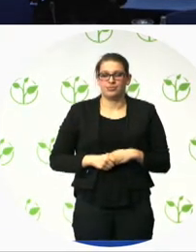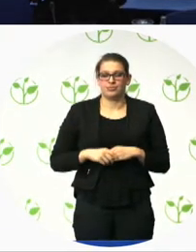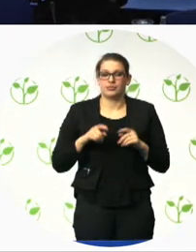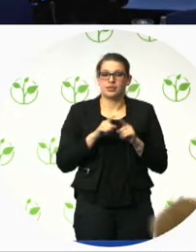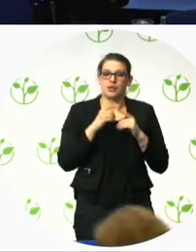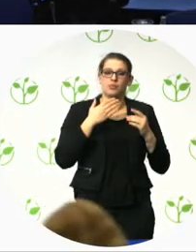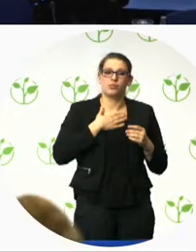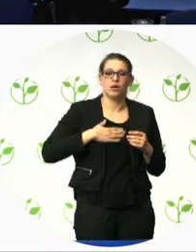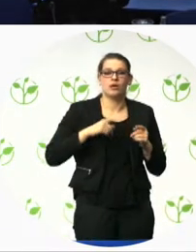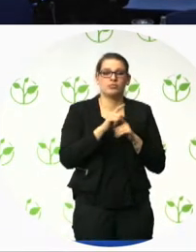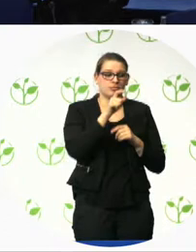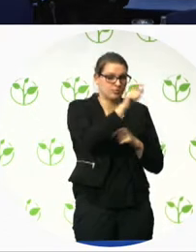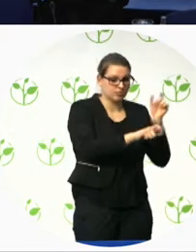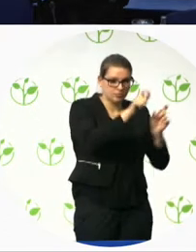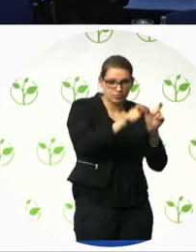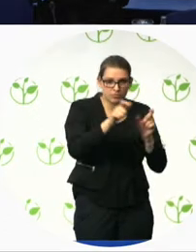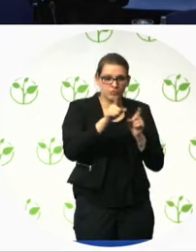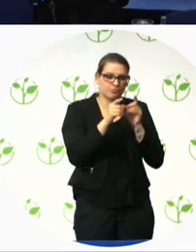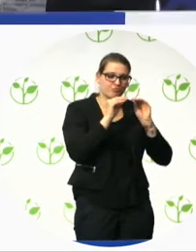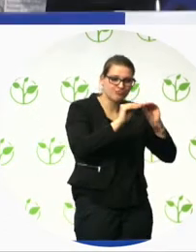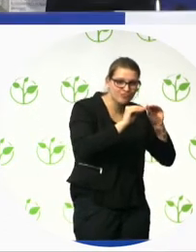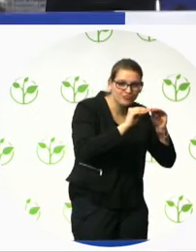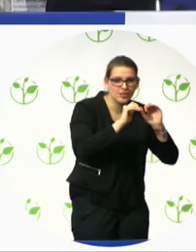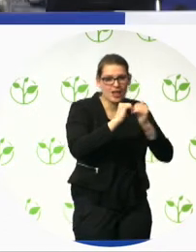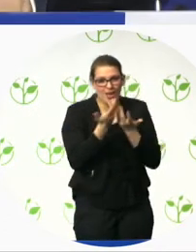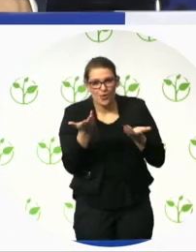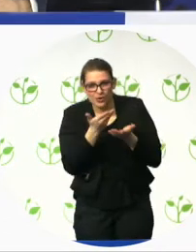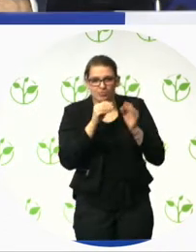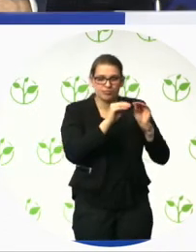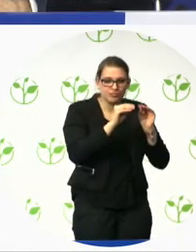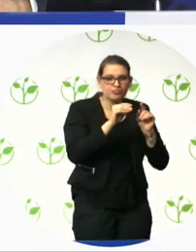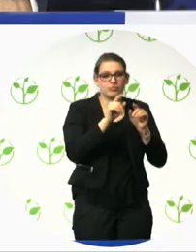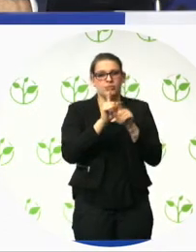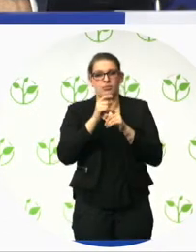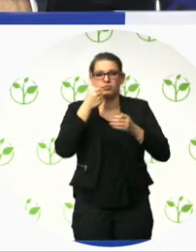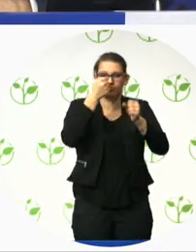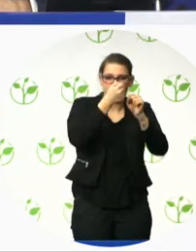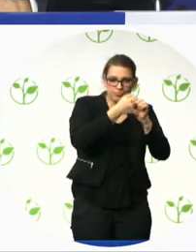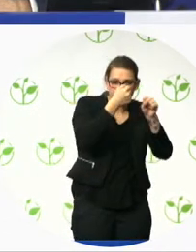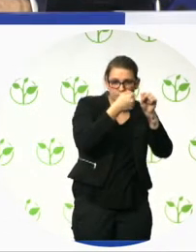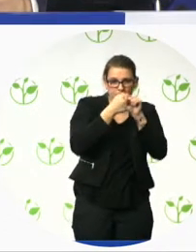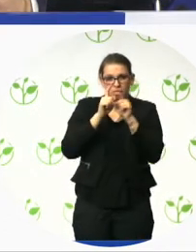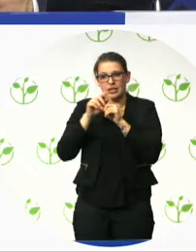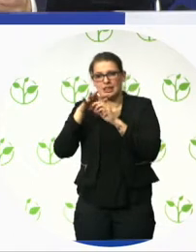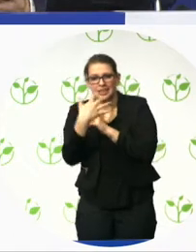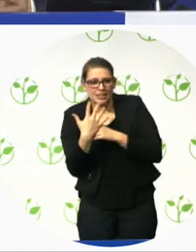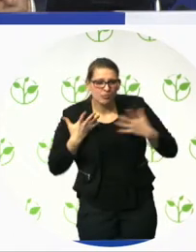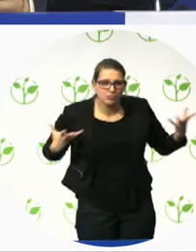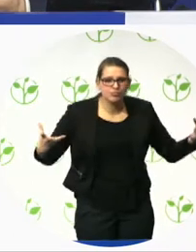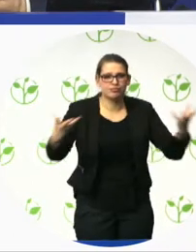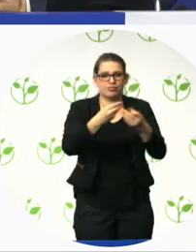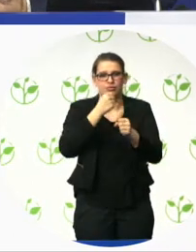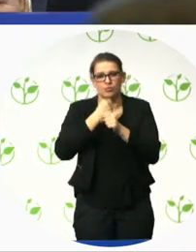engage with project teams throughout the bank as early as possible. So that things like website redesign, et cetera, that we're hitting them early and not causing a problem.